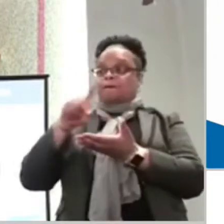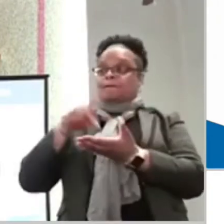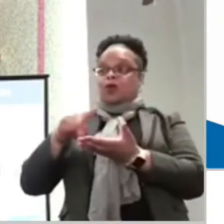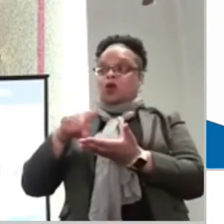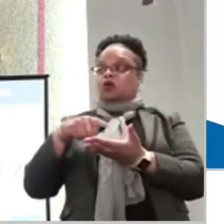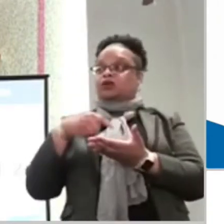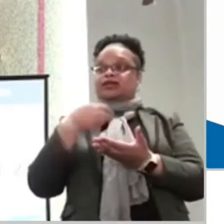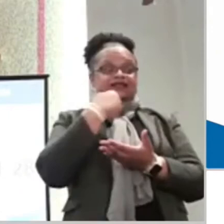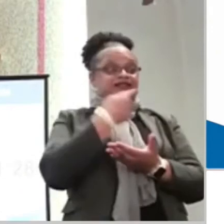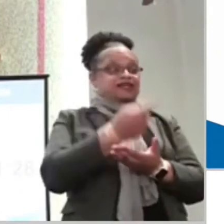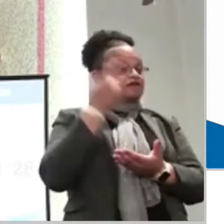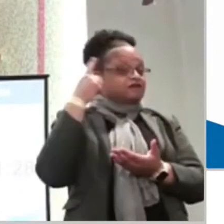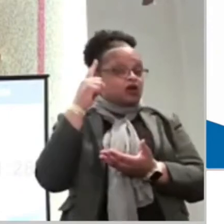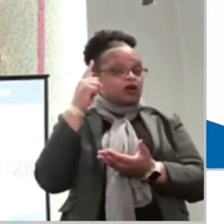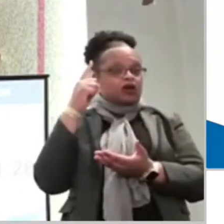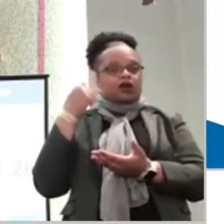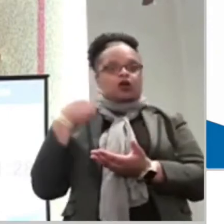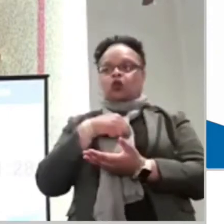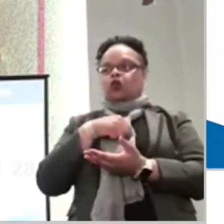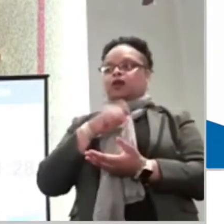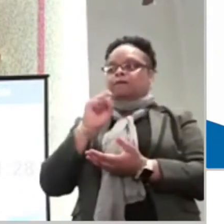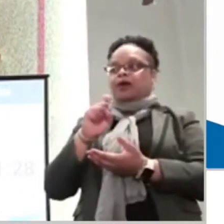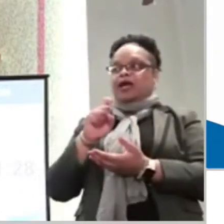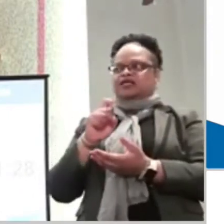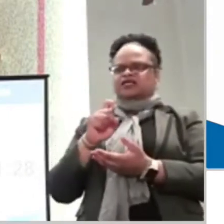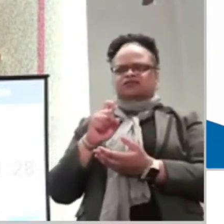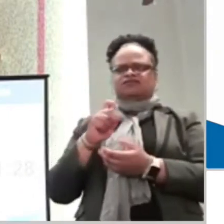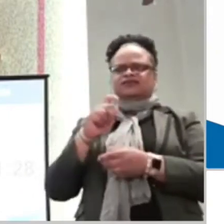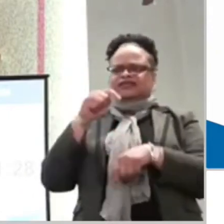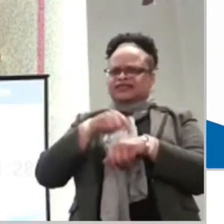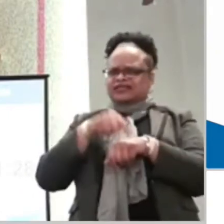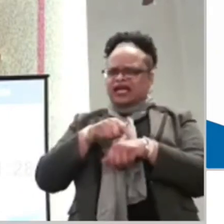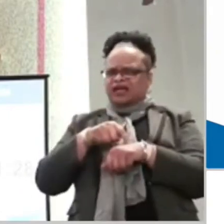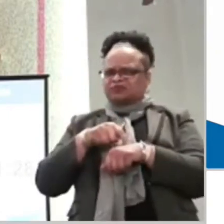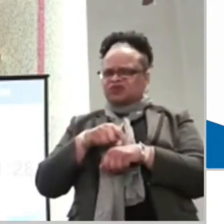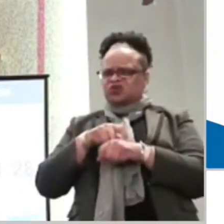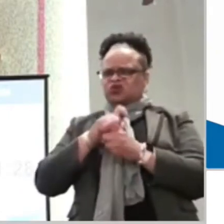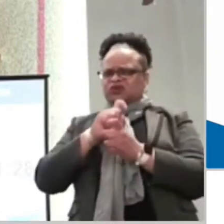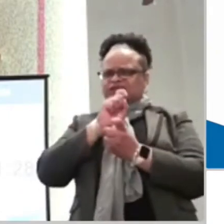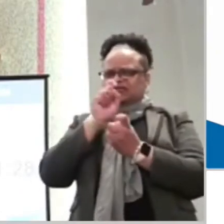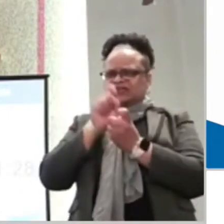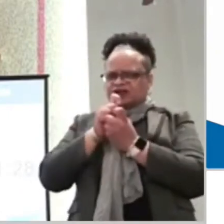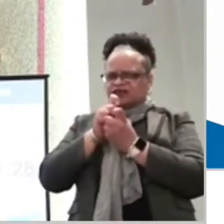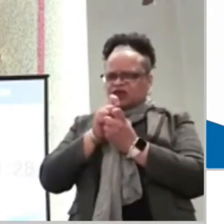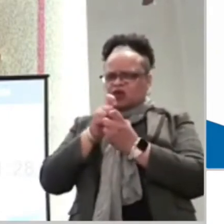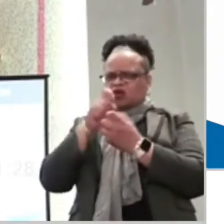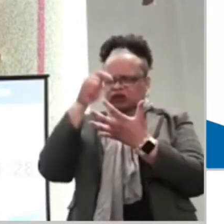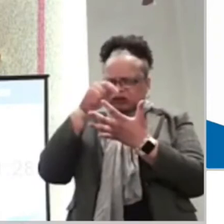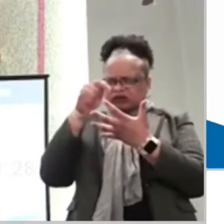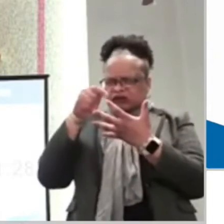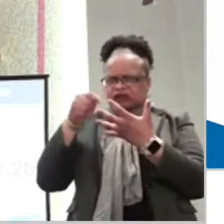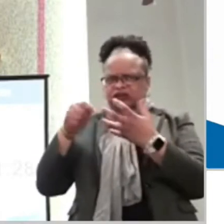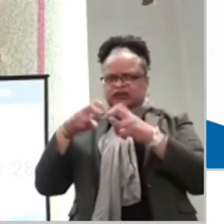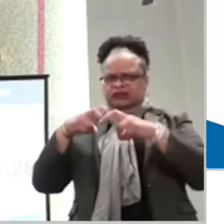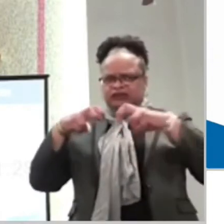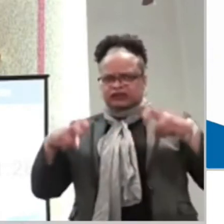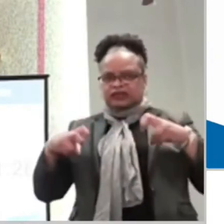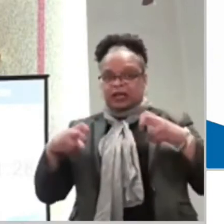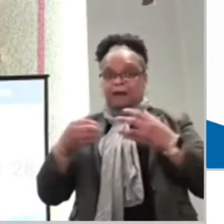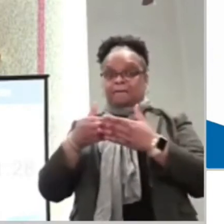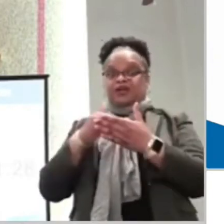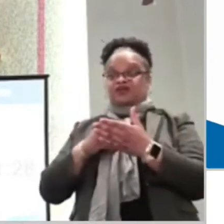here is for us to really take the time meticulously to go through things before